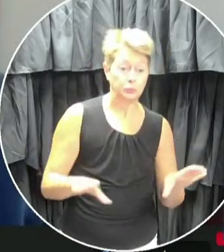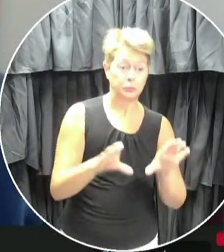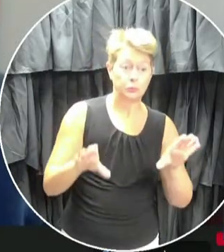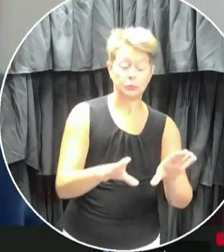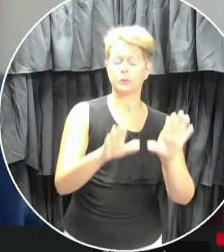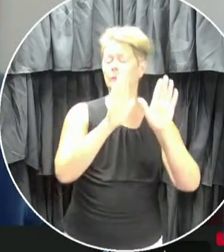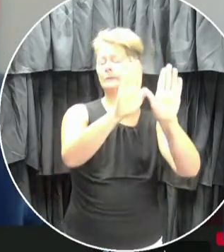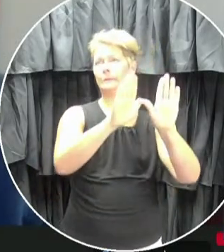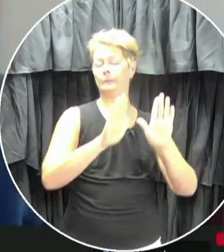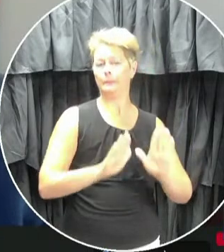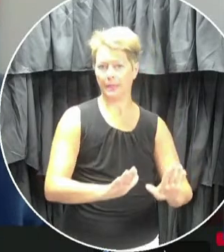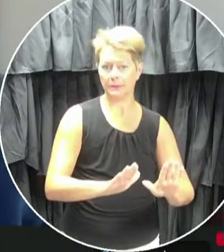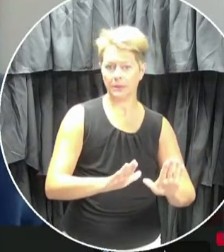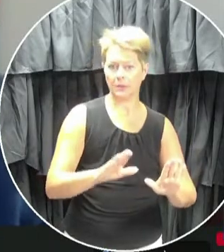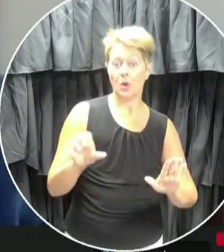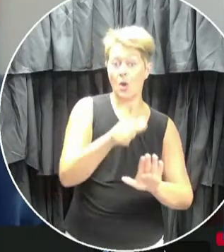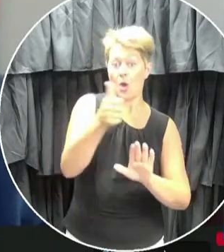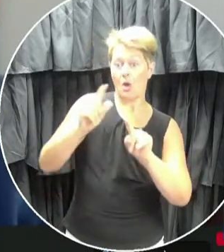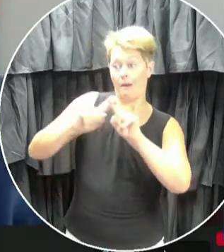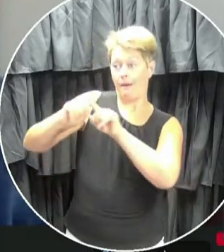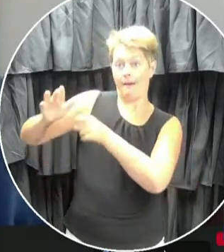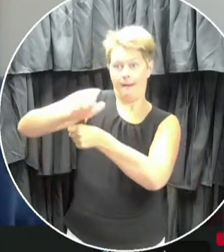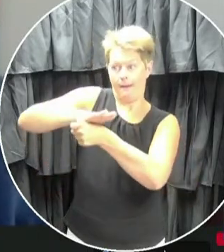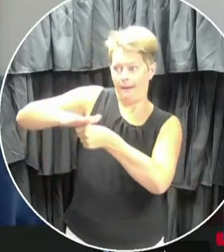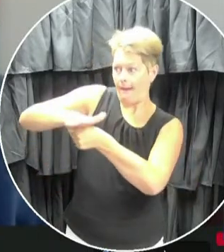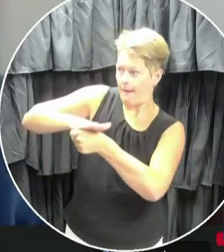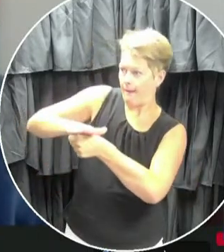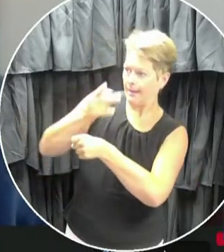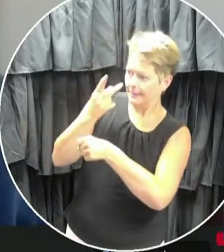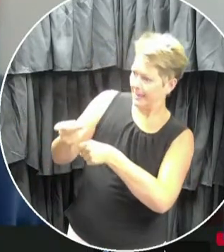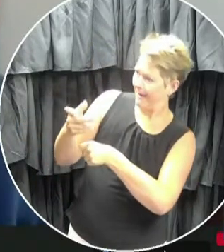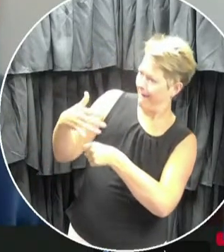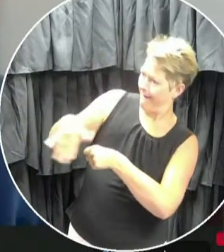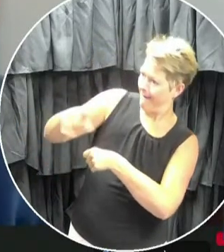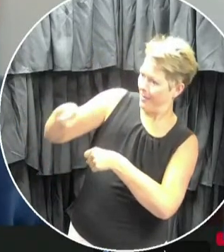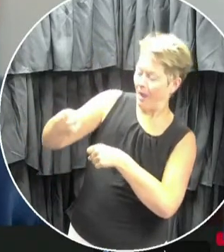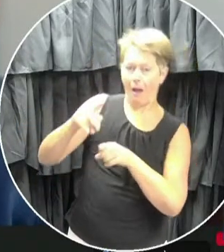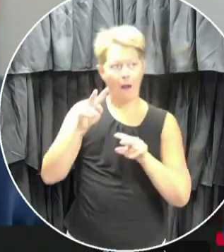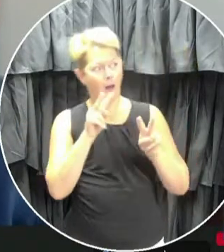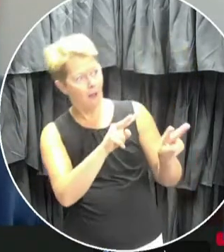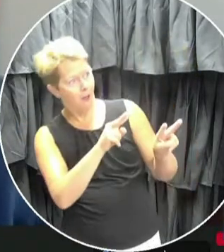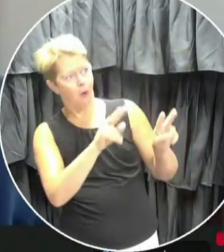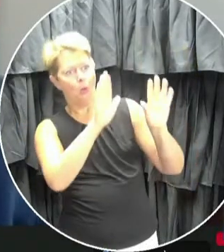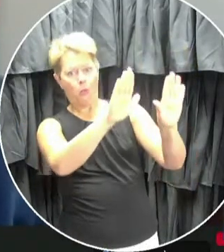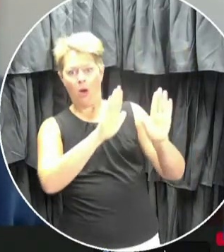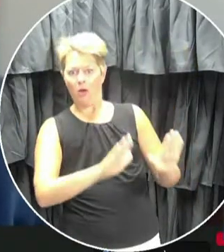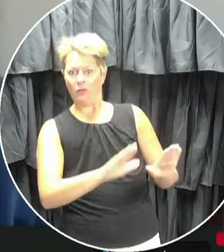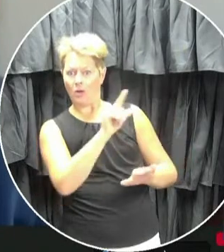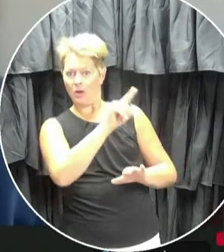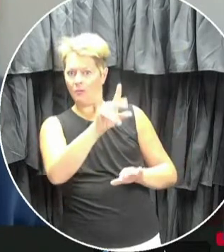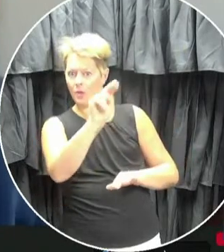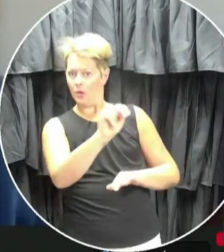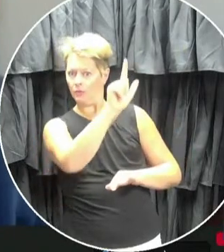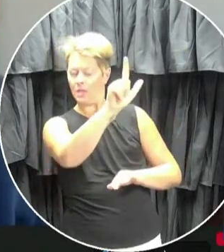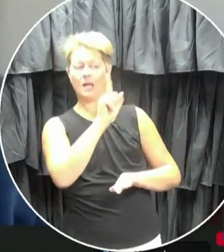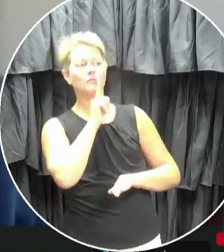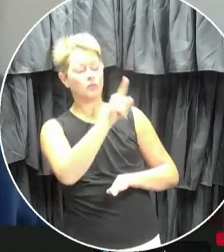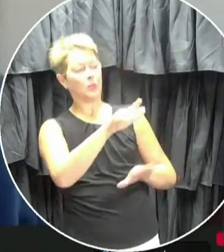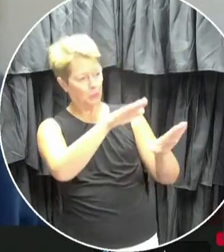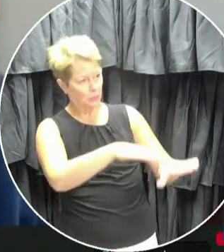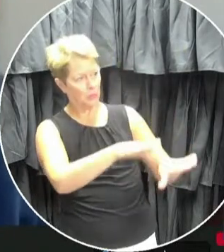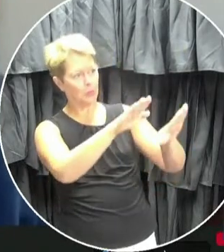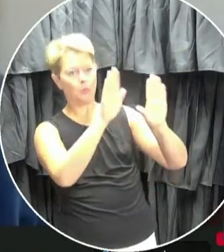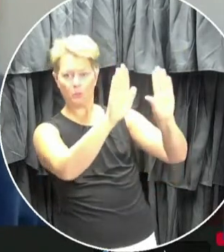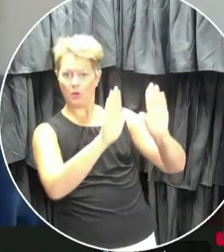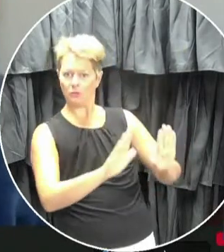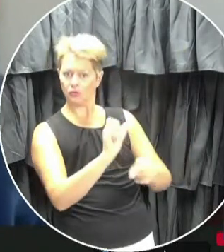and other jurisdictions would be, you know, are envious of the position that we are in because we've been able to do this job. But this job